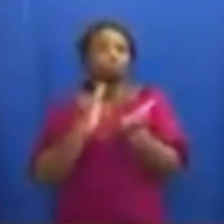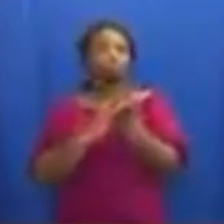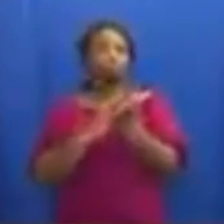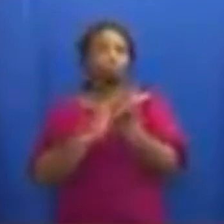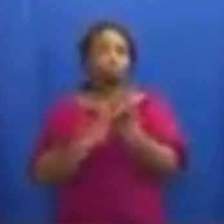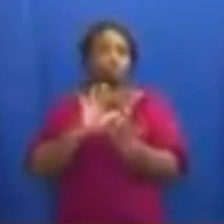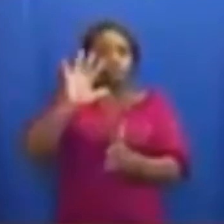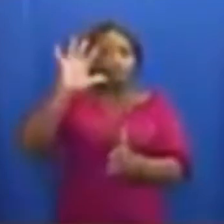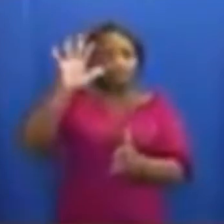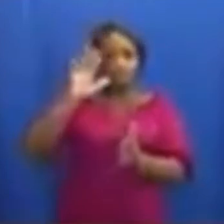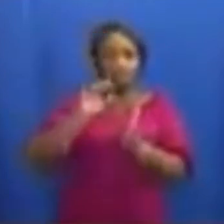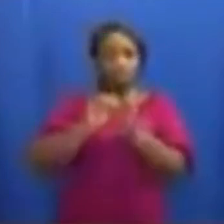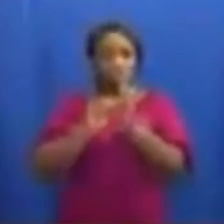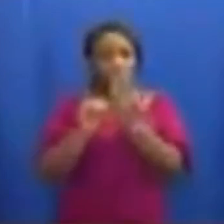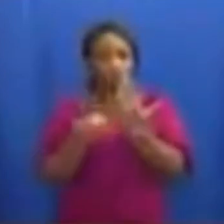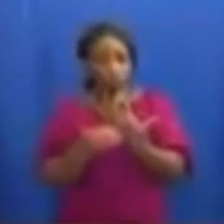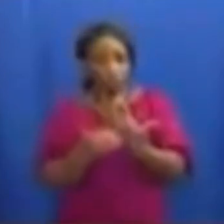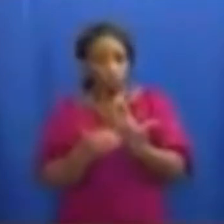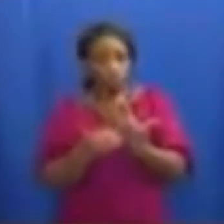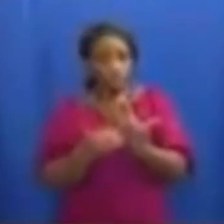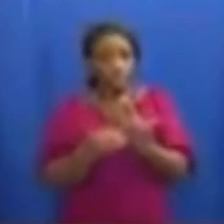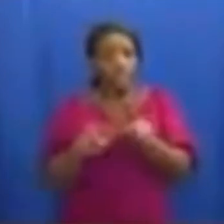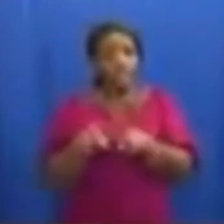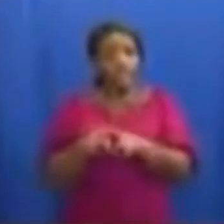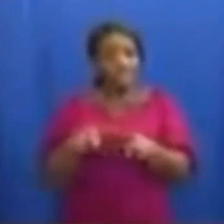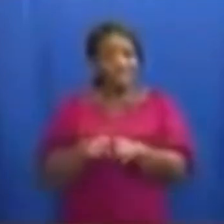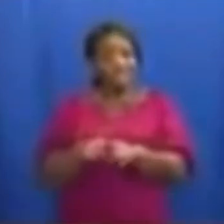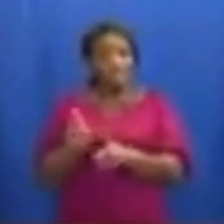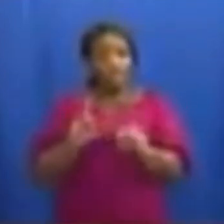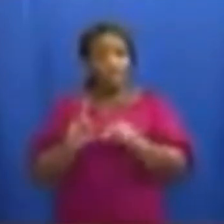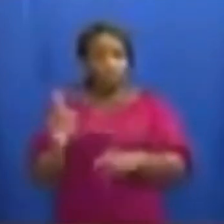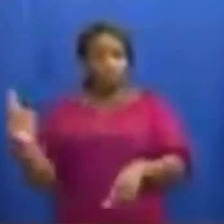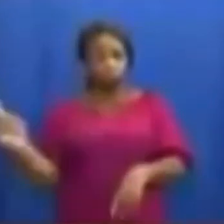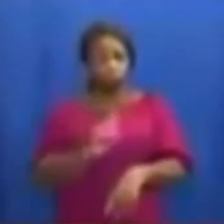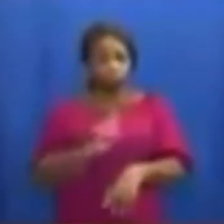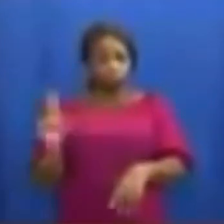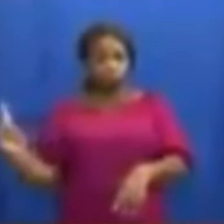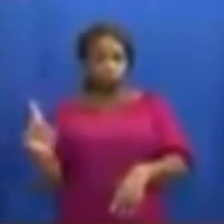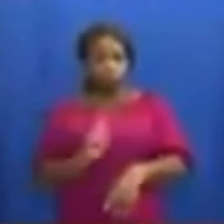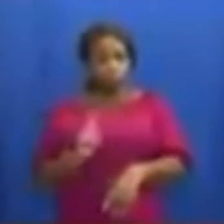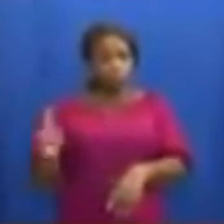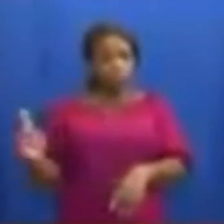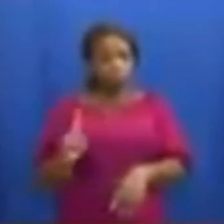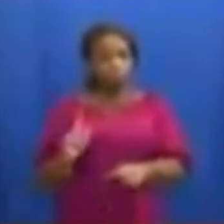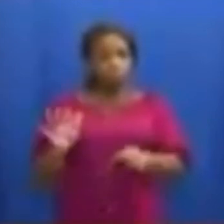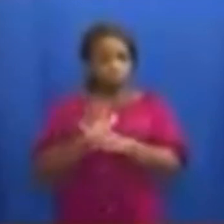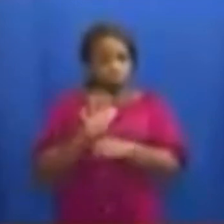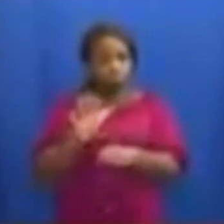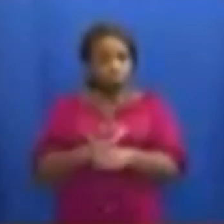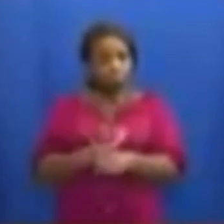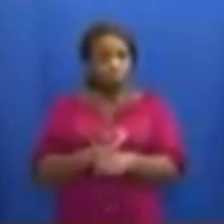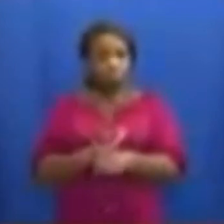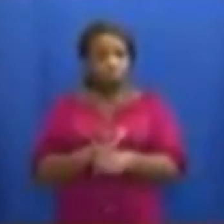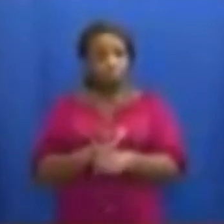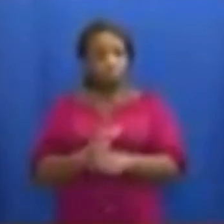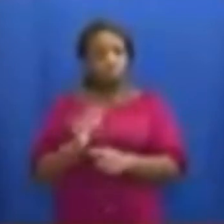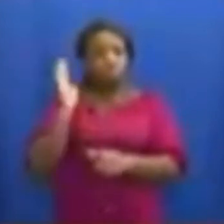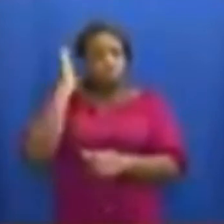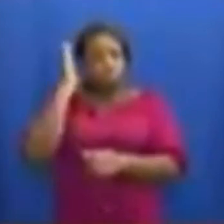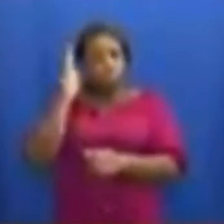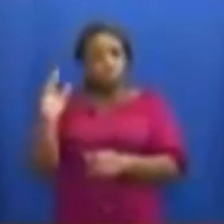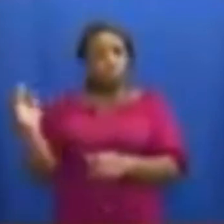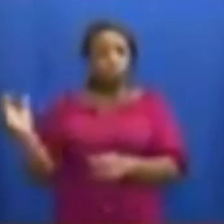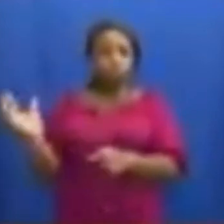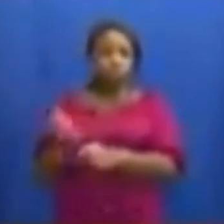on 5th October, whilst day students, respecting fully the COVID-19 protocols, will commute